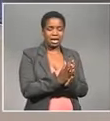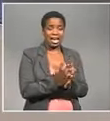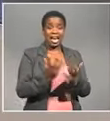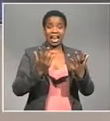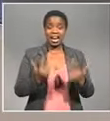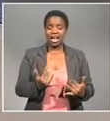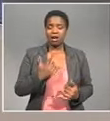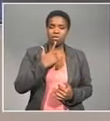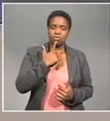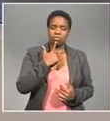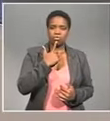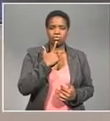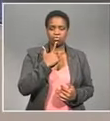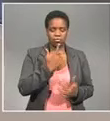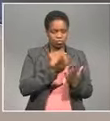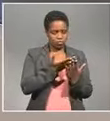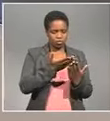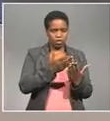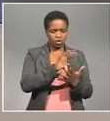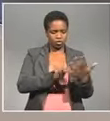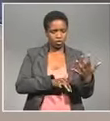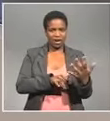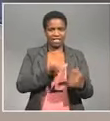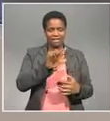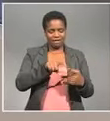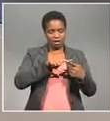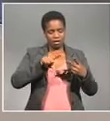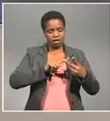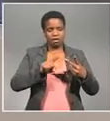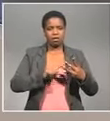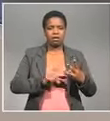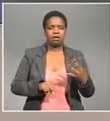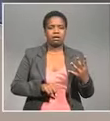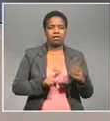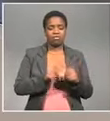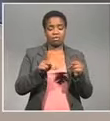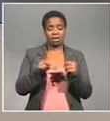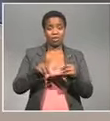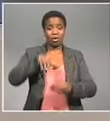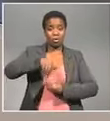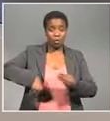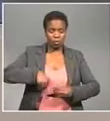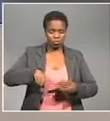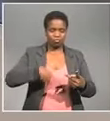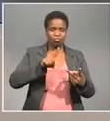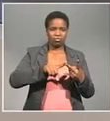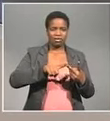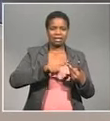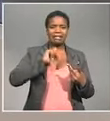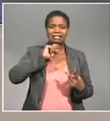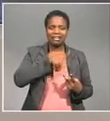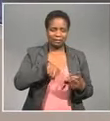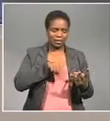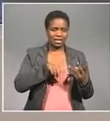five versions before the Zondo Commission Implicating busasa in allegations of fraud, corruption, money laundering and yes,